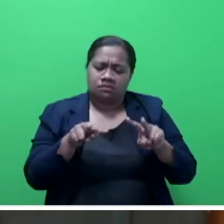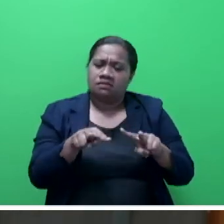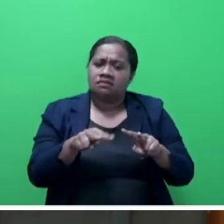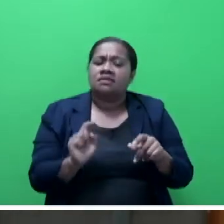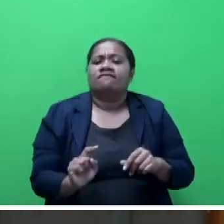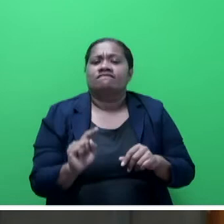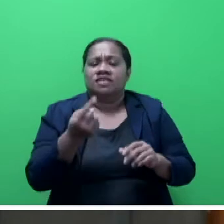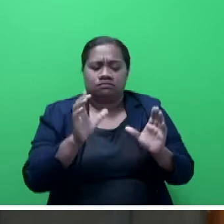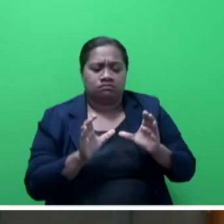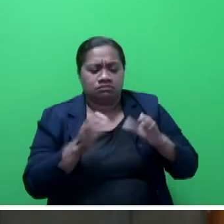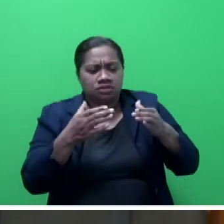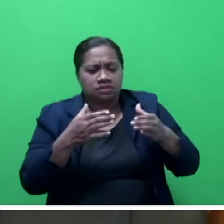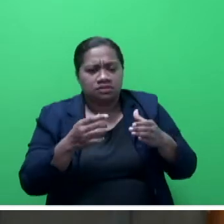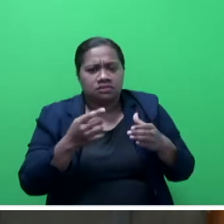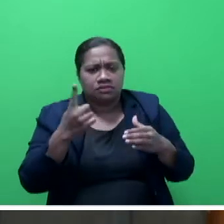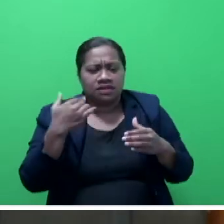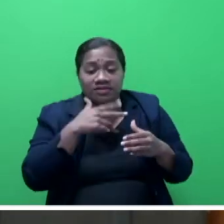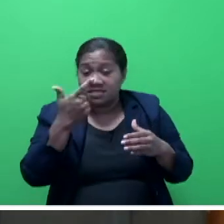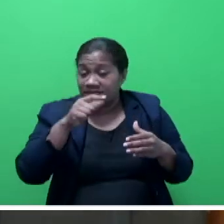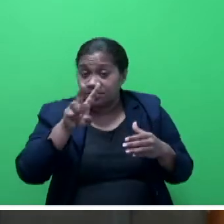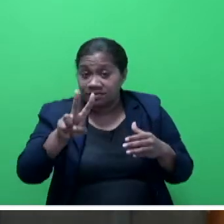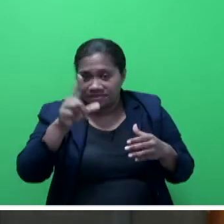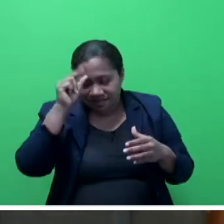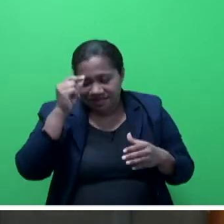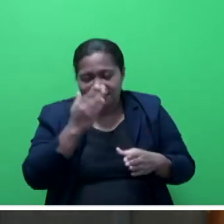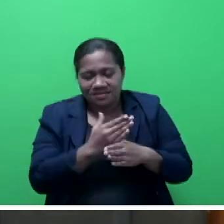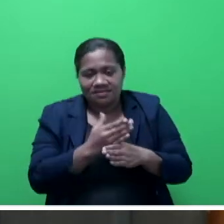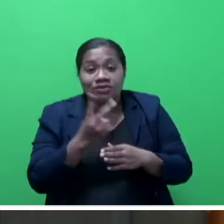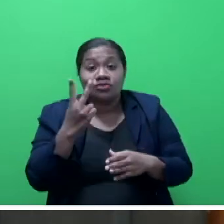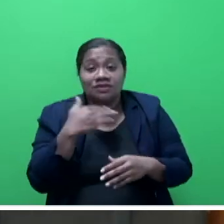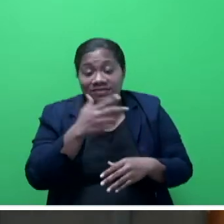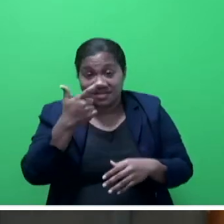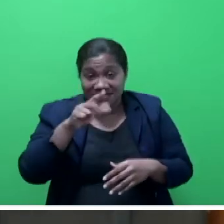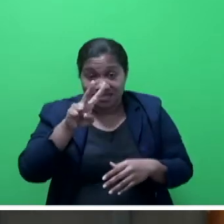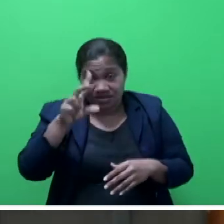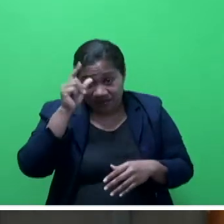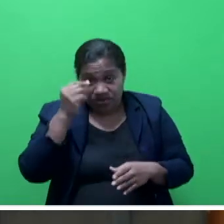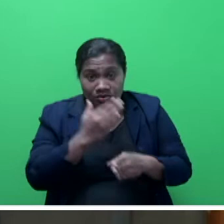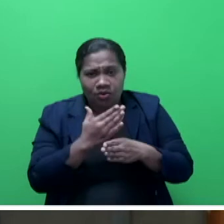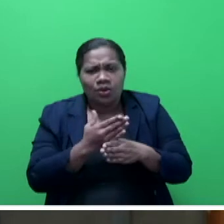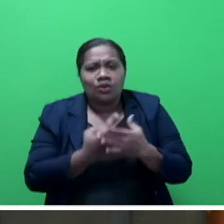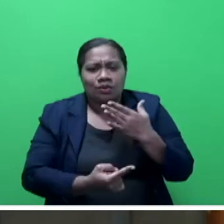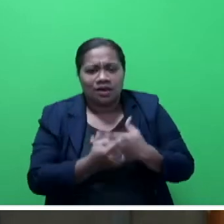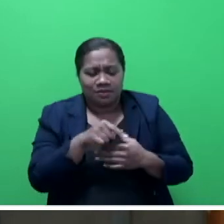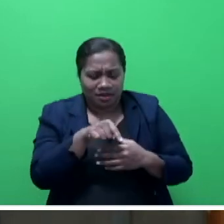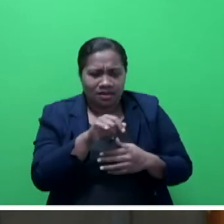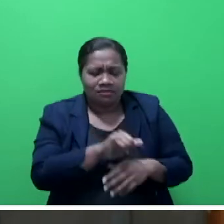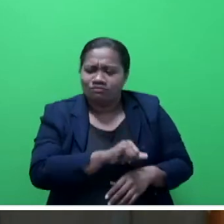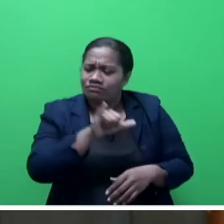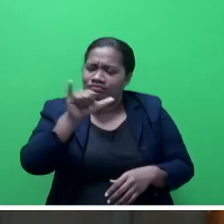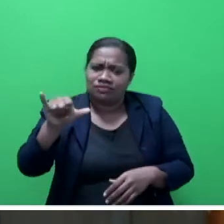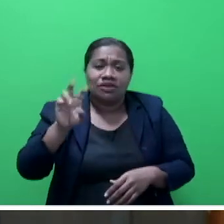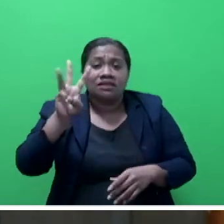of 172 Fijian workers departing to work in Australia on a three-year work visa in the meat industry.